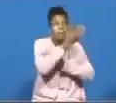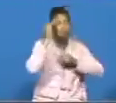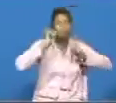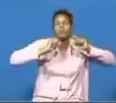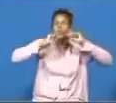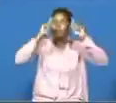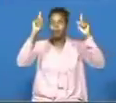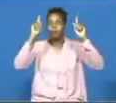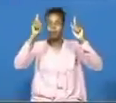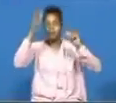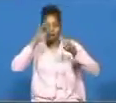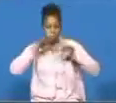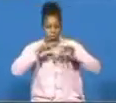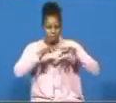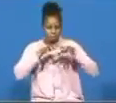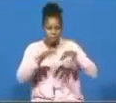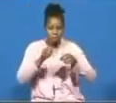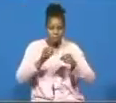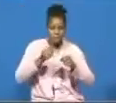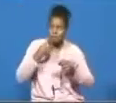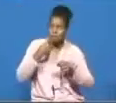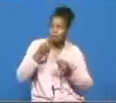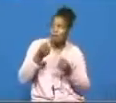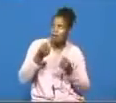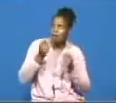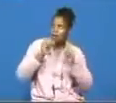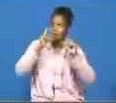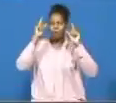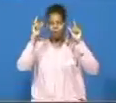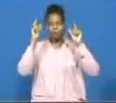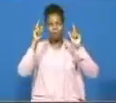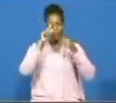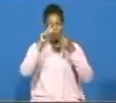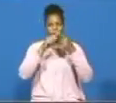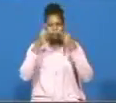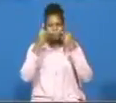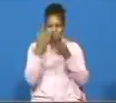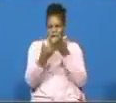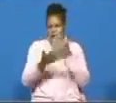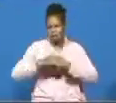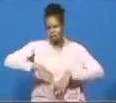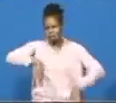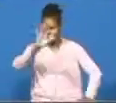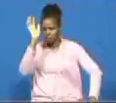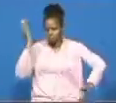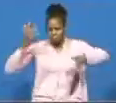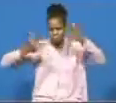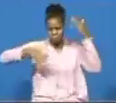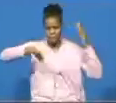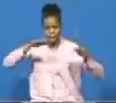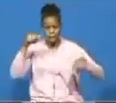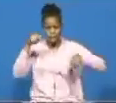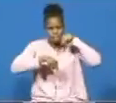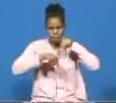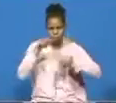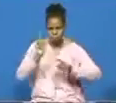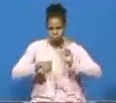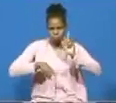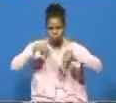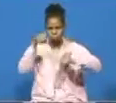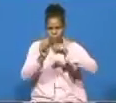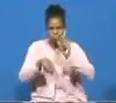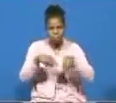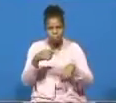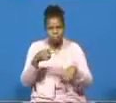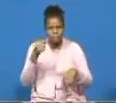lord shakes me and wakes me up when i see that my hand can move and my feet can move